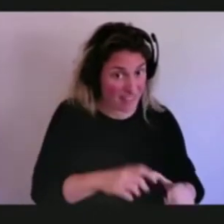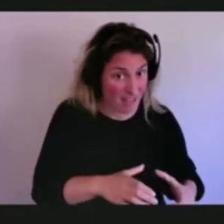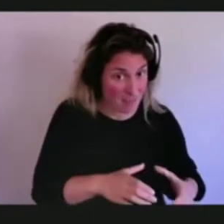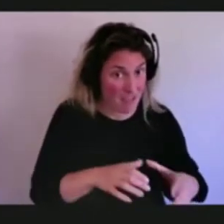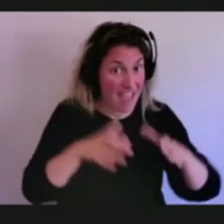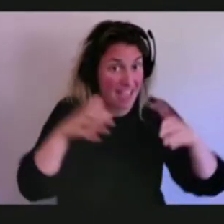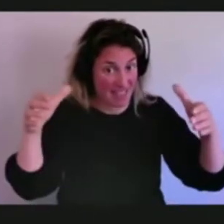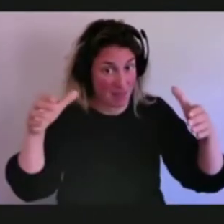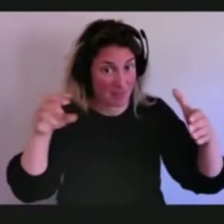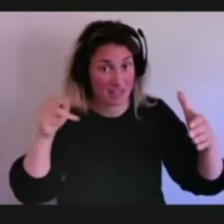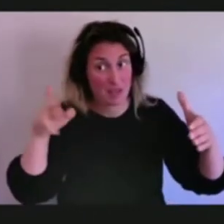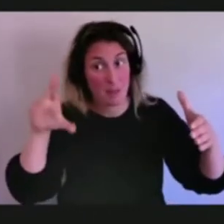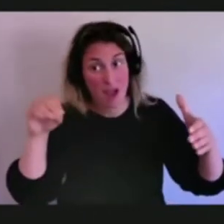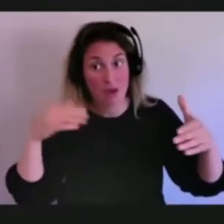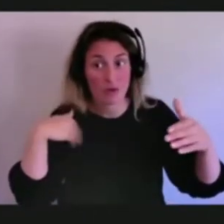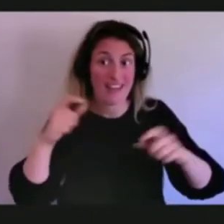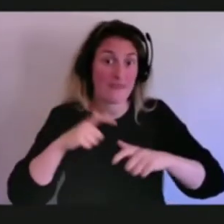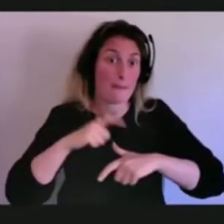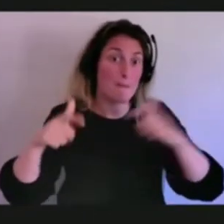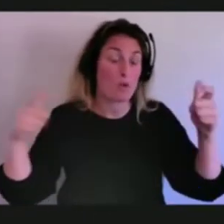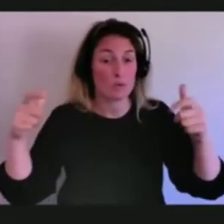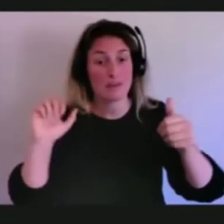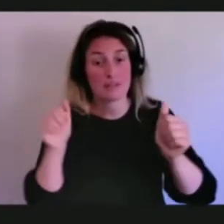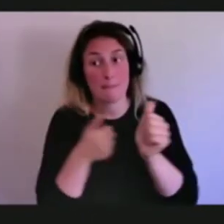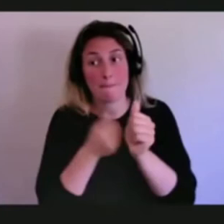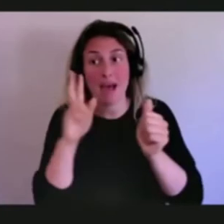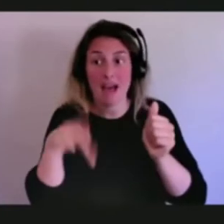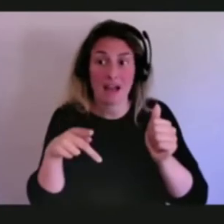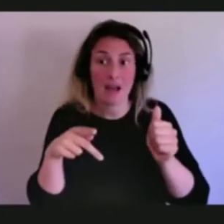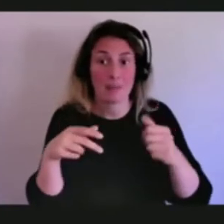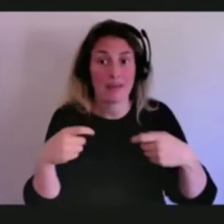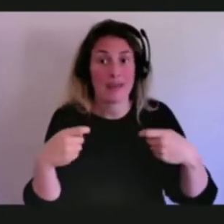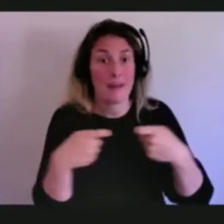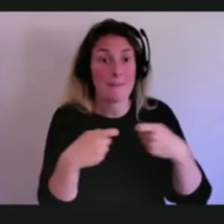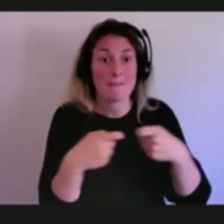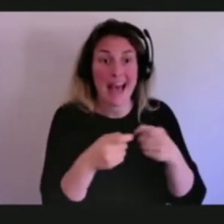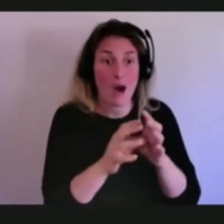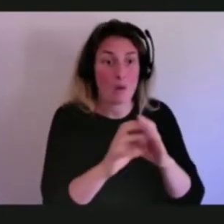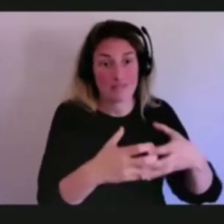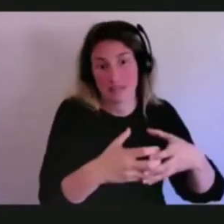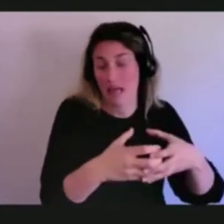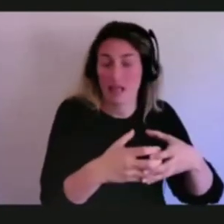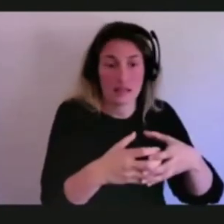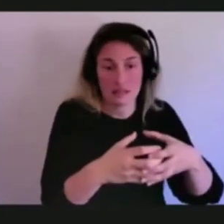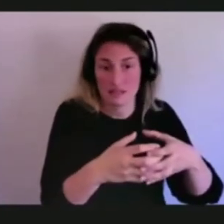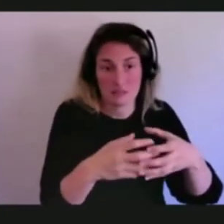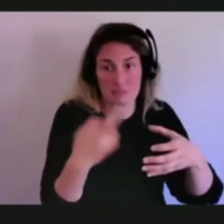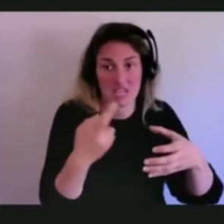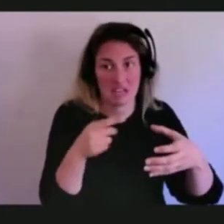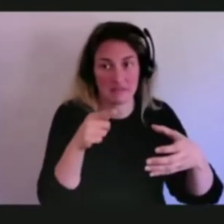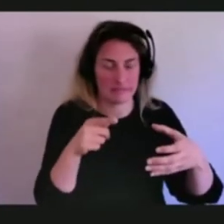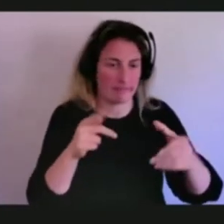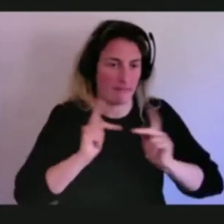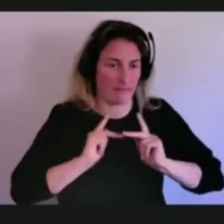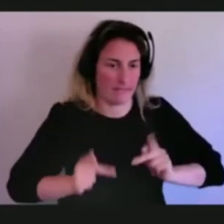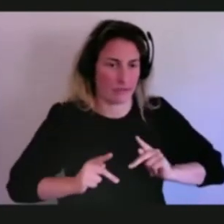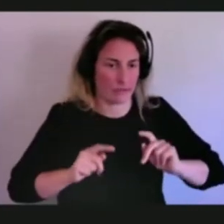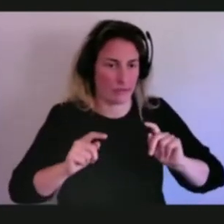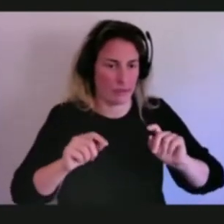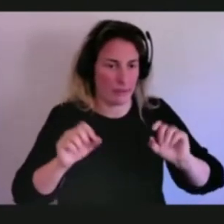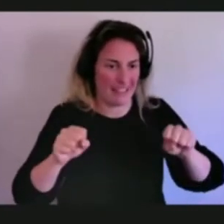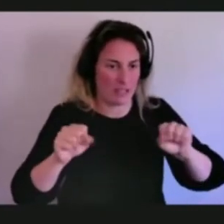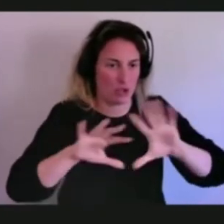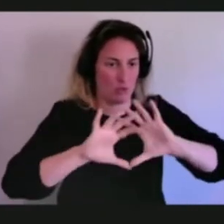backup power, you know, small cells or whatnot, just from physical capacity or just the need